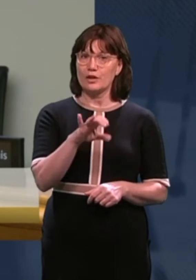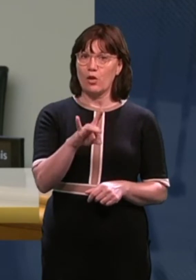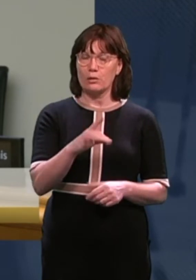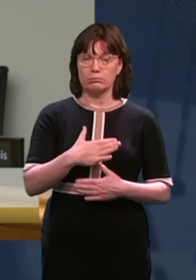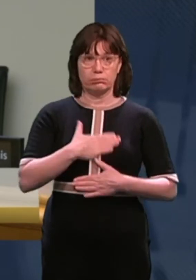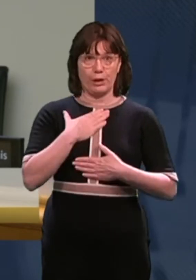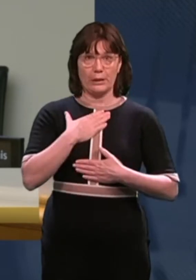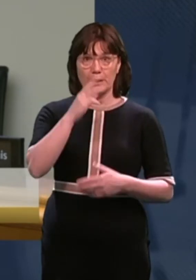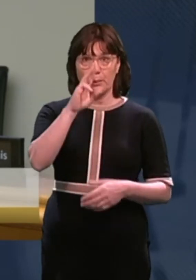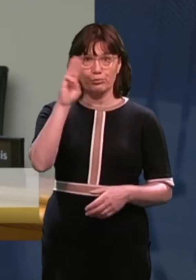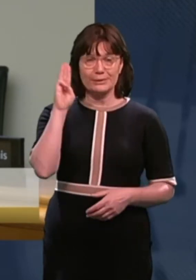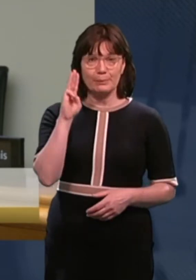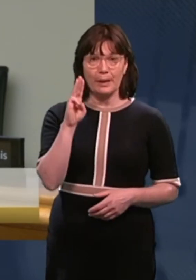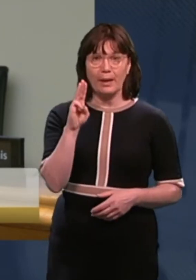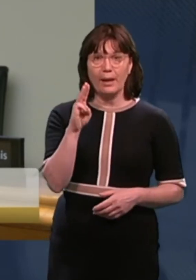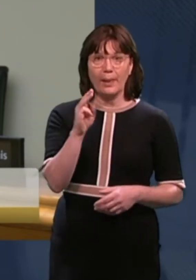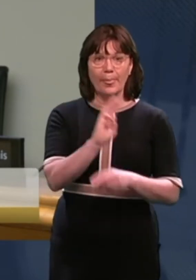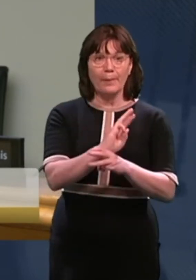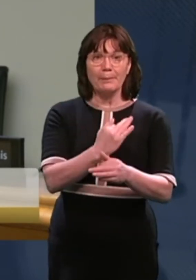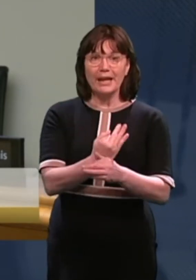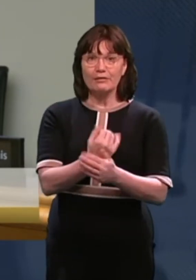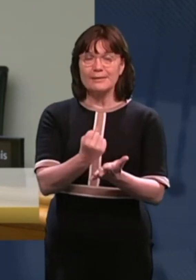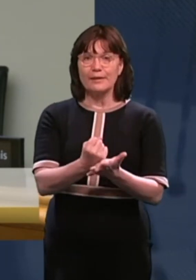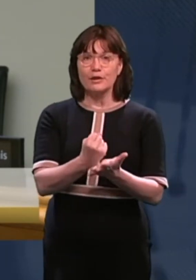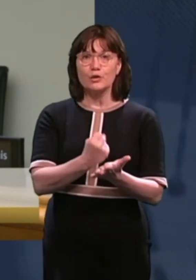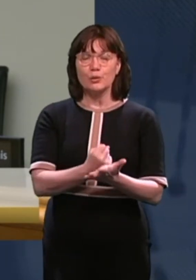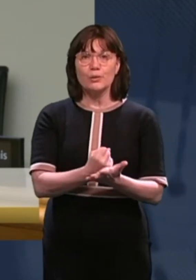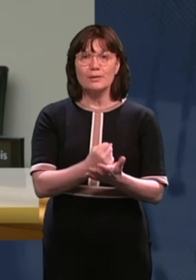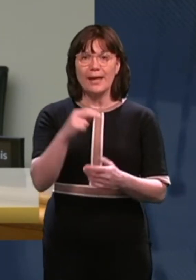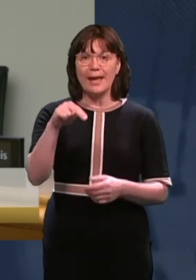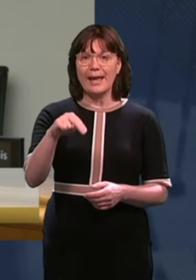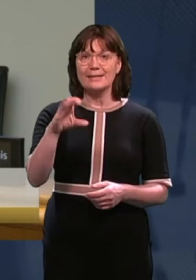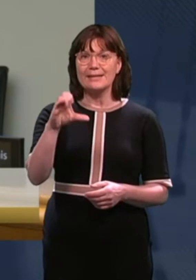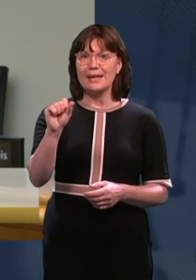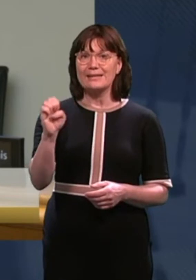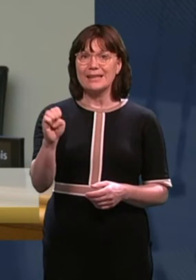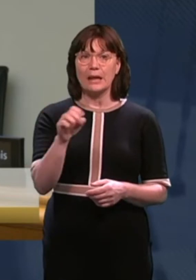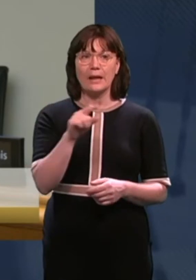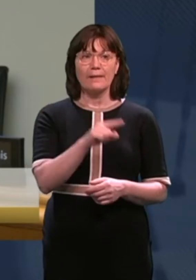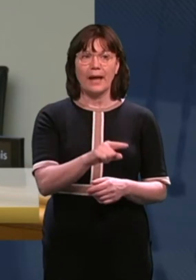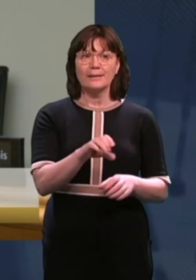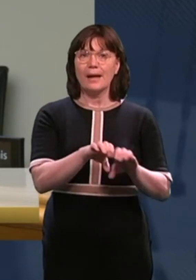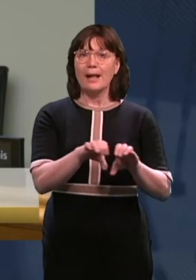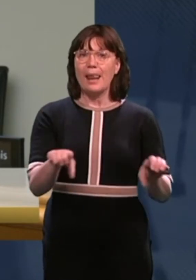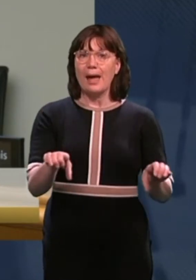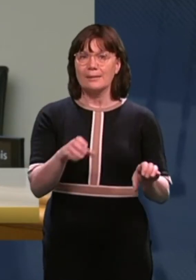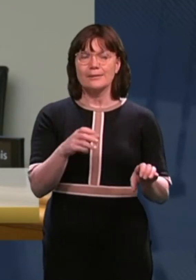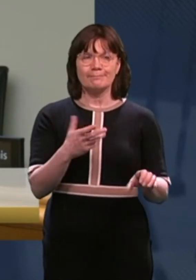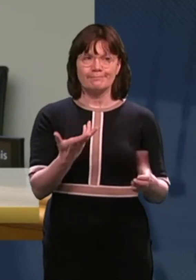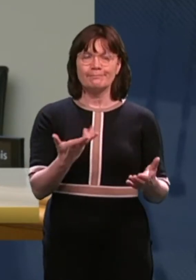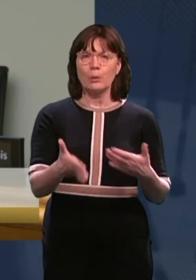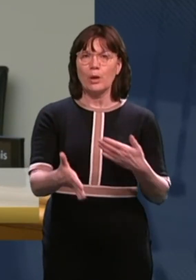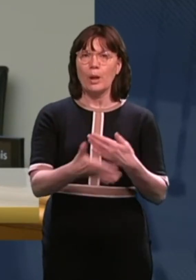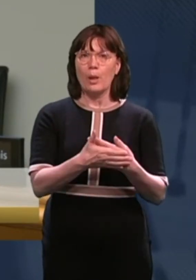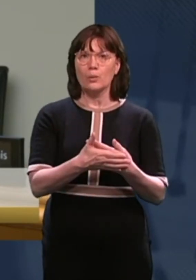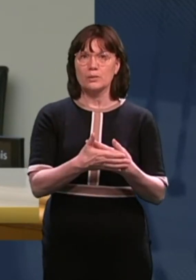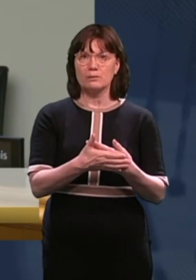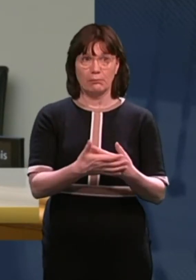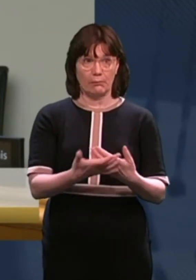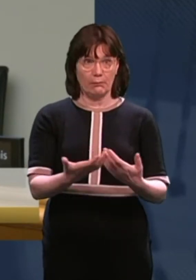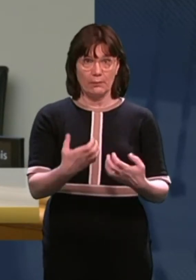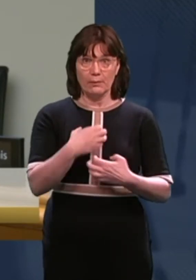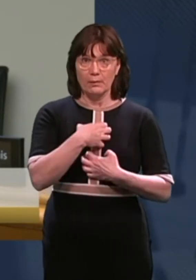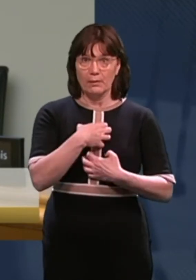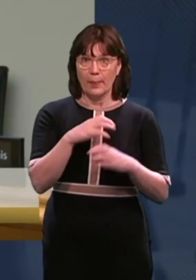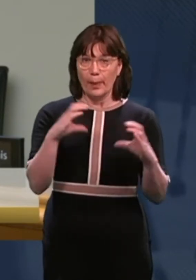in Kilbrittain and the parents and the students that the NCSE informed them the class was to close. Fair play to the community. They really